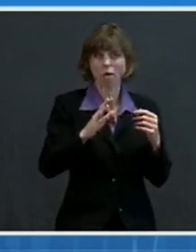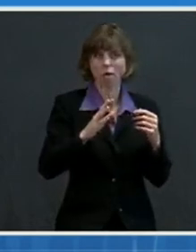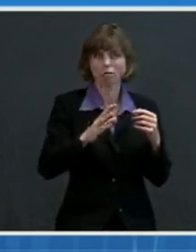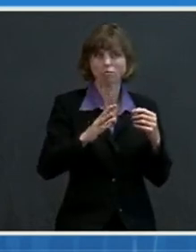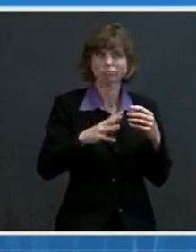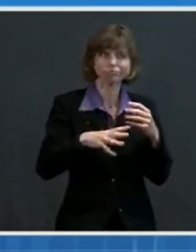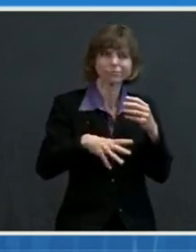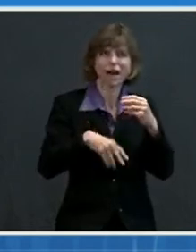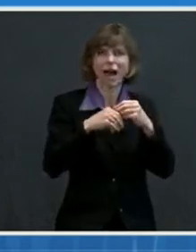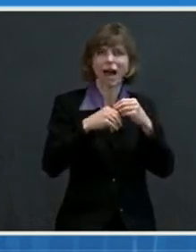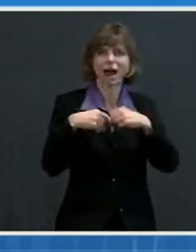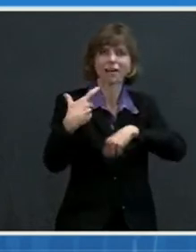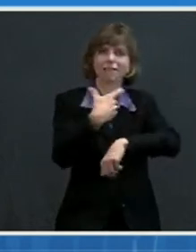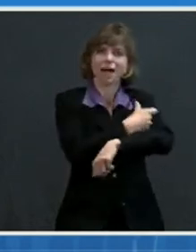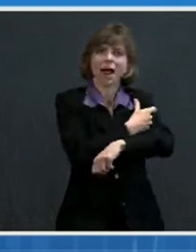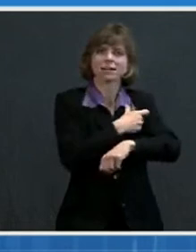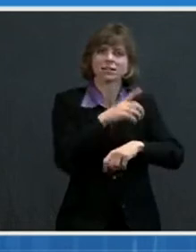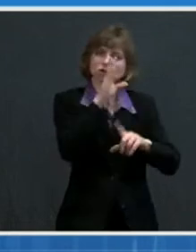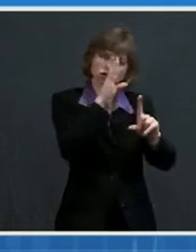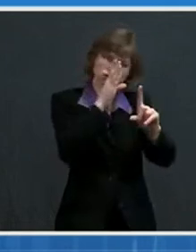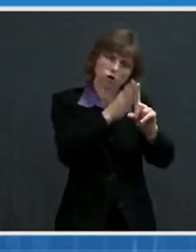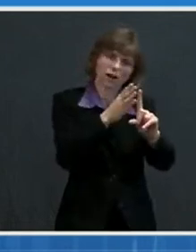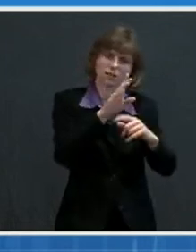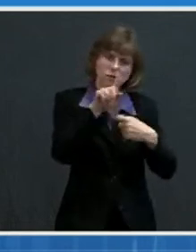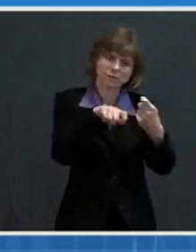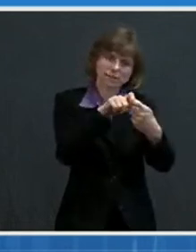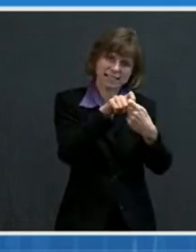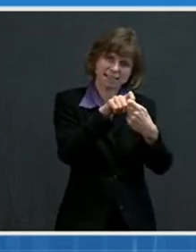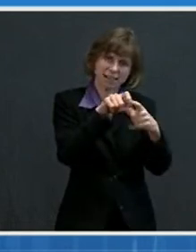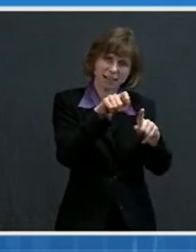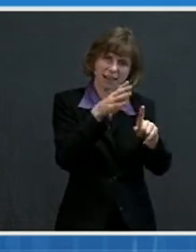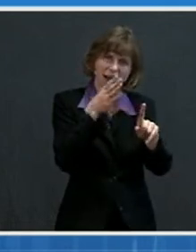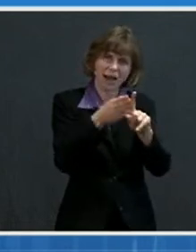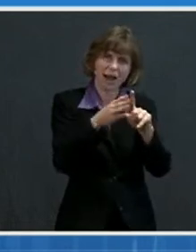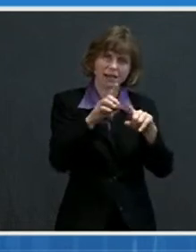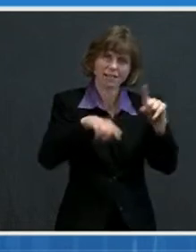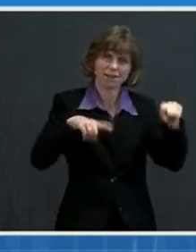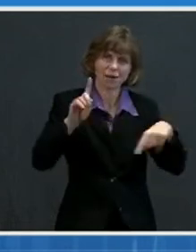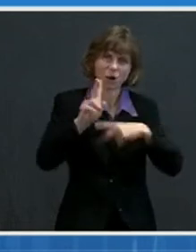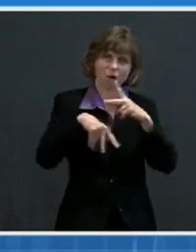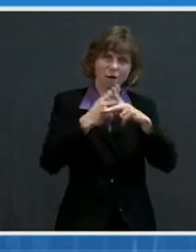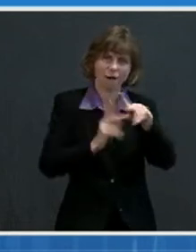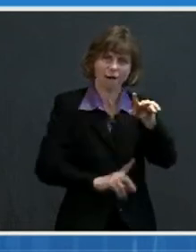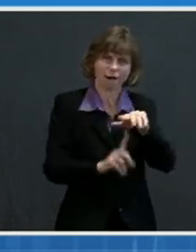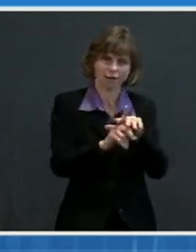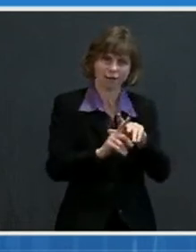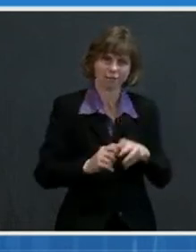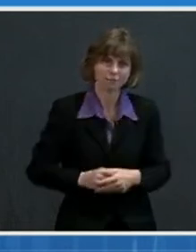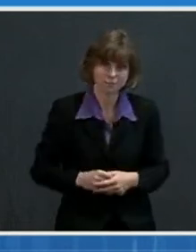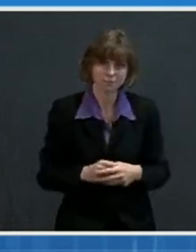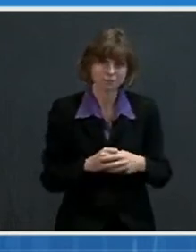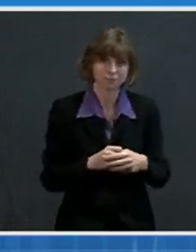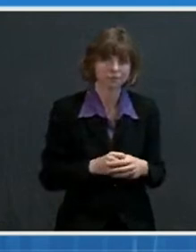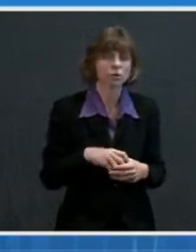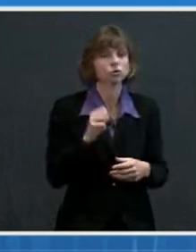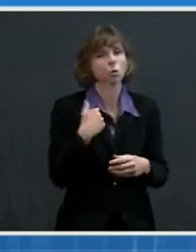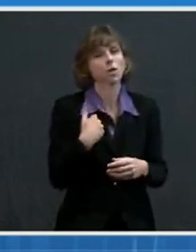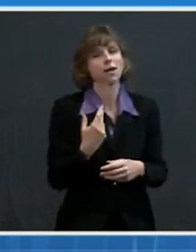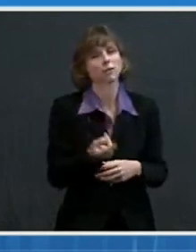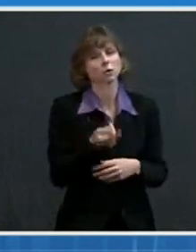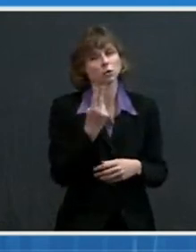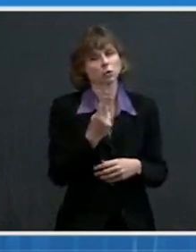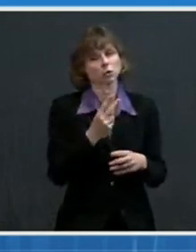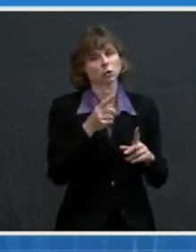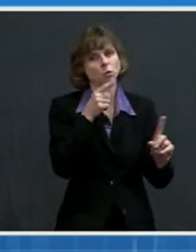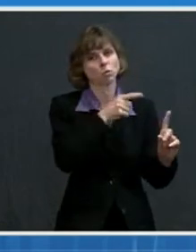a vaccine that is directed specifically against the variant. So there are two issues there. What we're